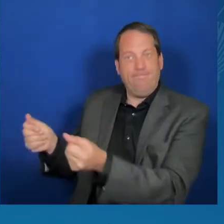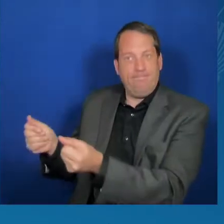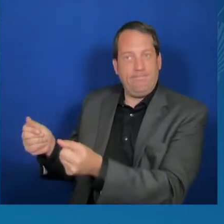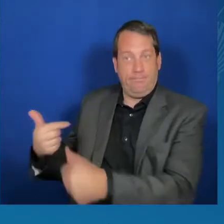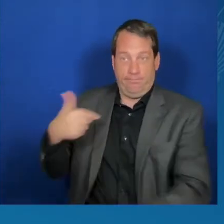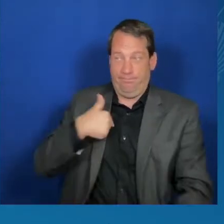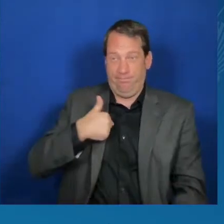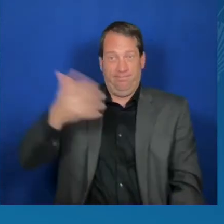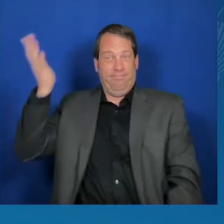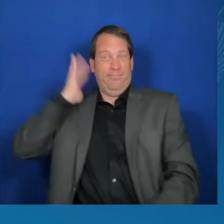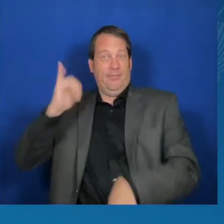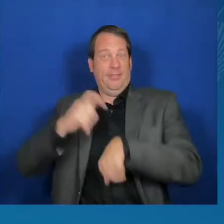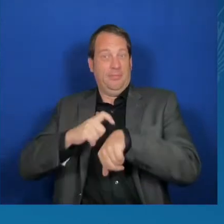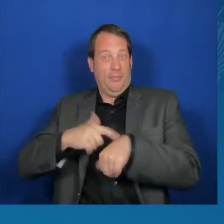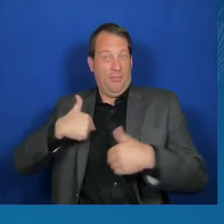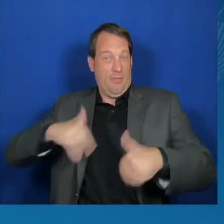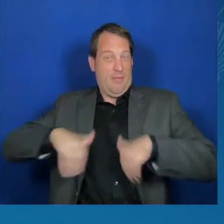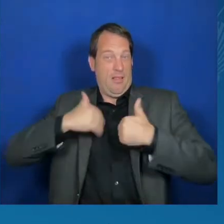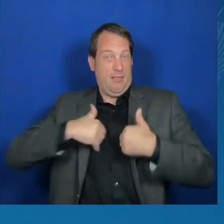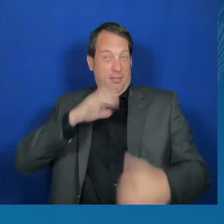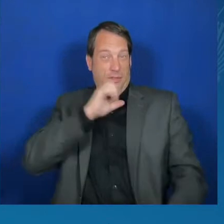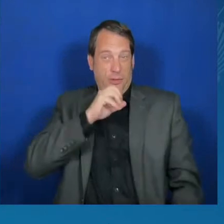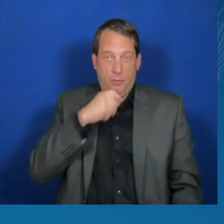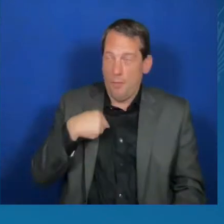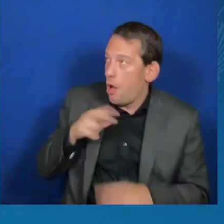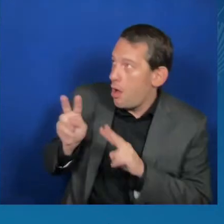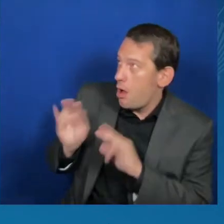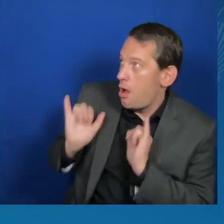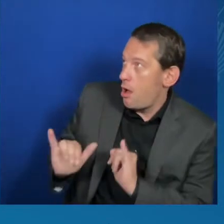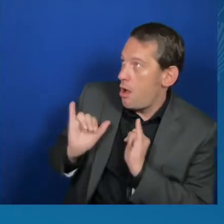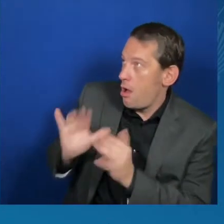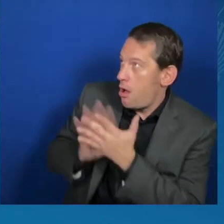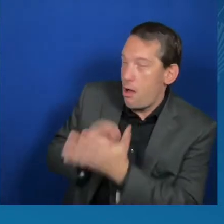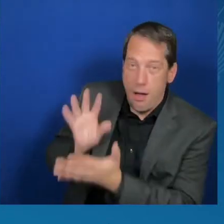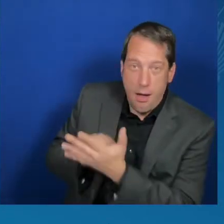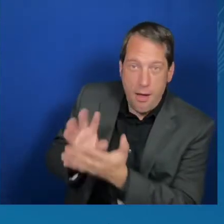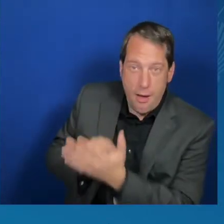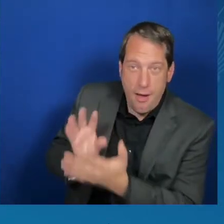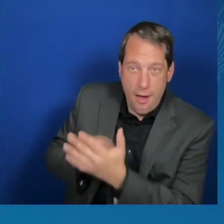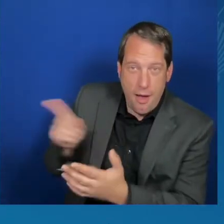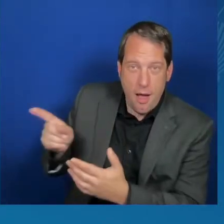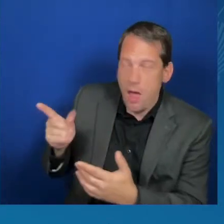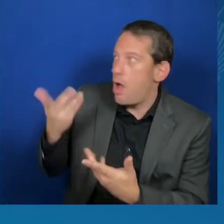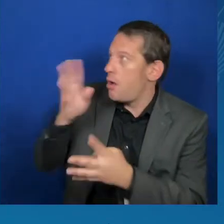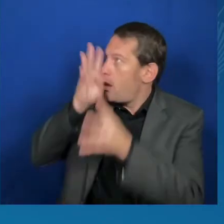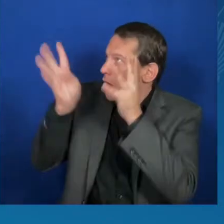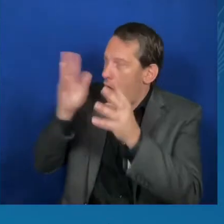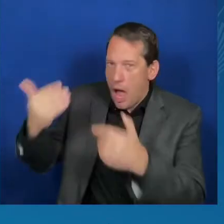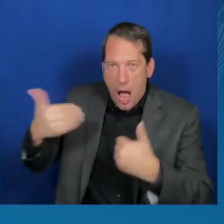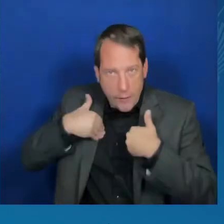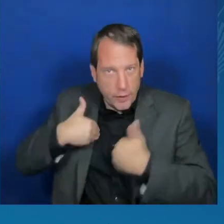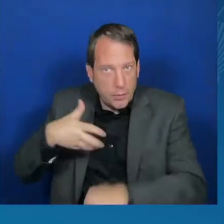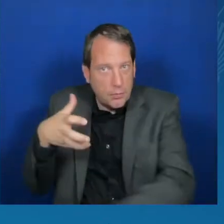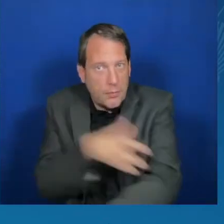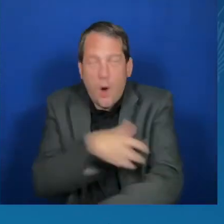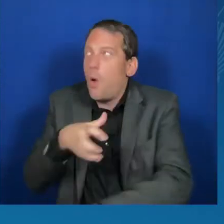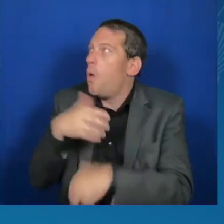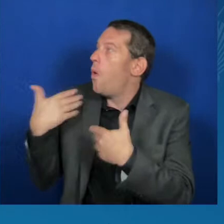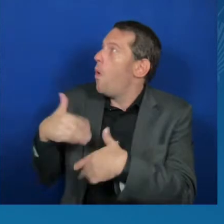to save lives, to uplift communities, and move humanity forward.